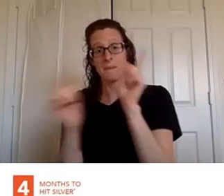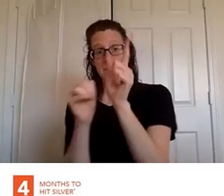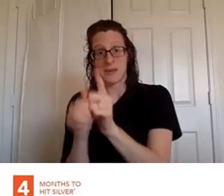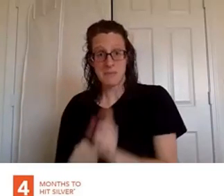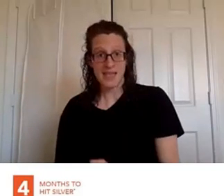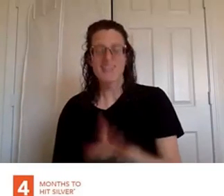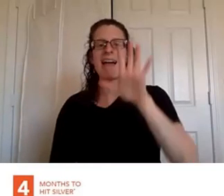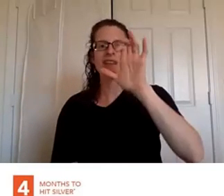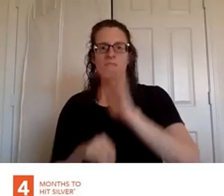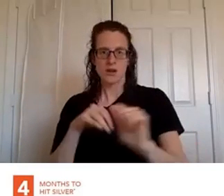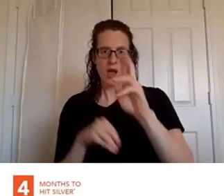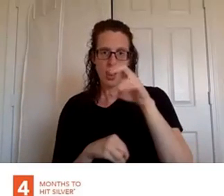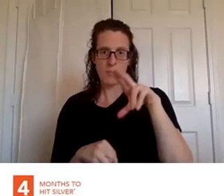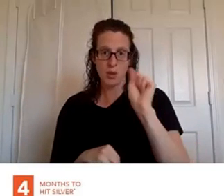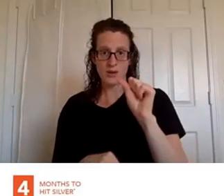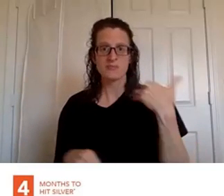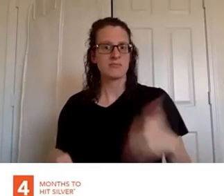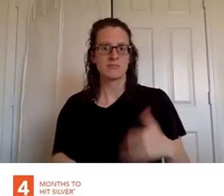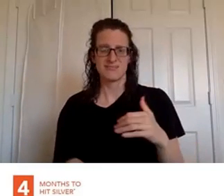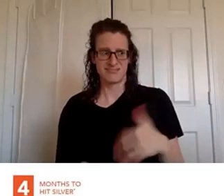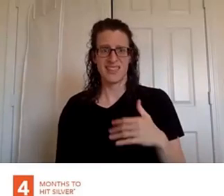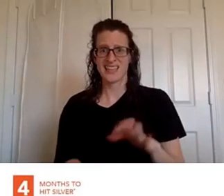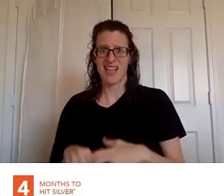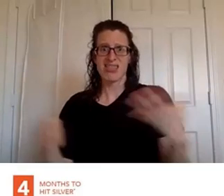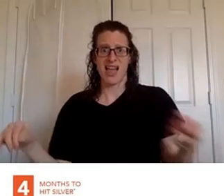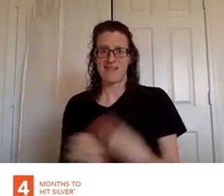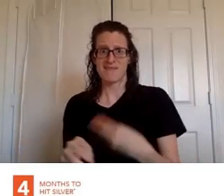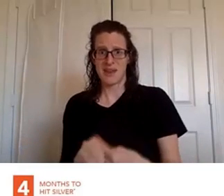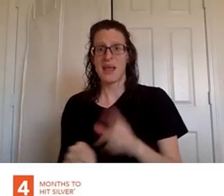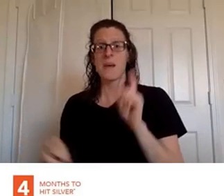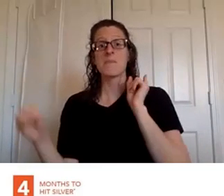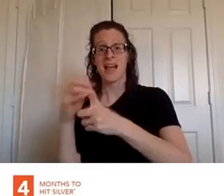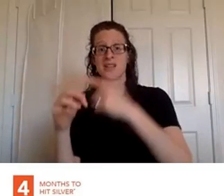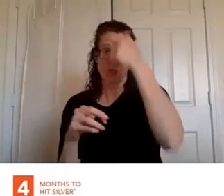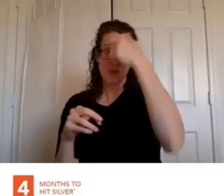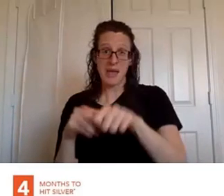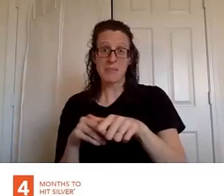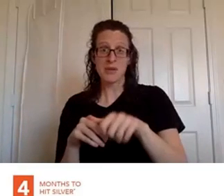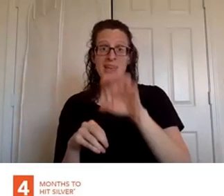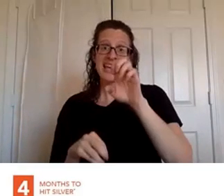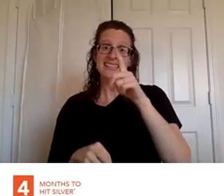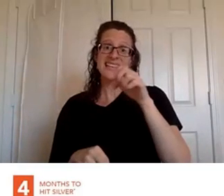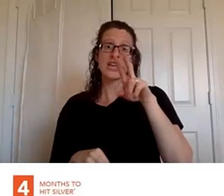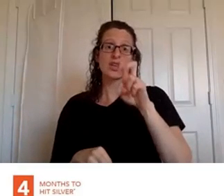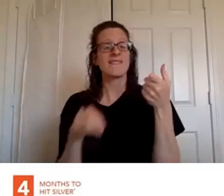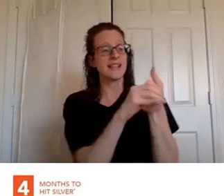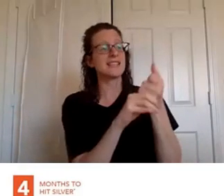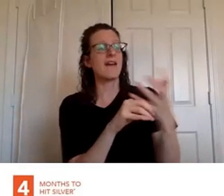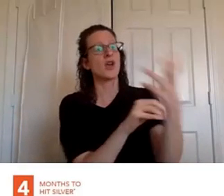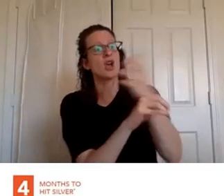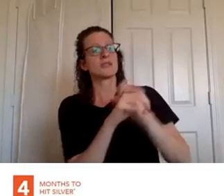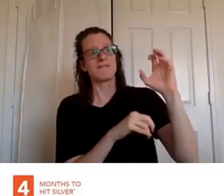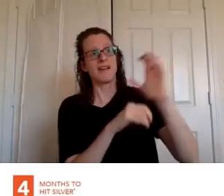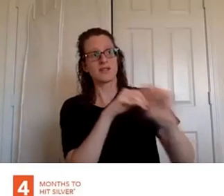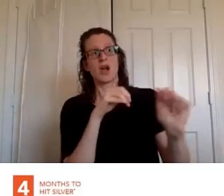bonus pretty sweet huh and remember the average executive makes about 500 a month in commission um